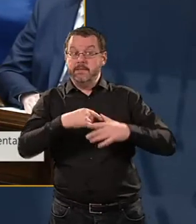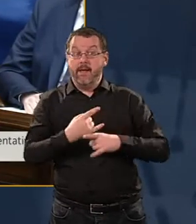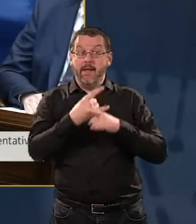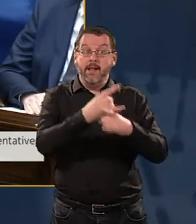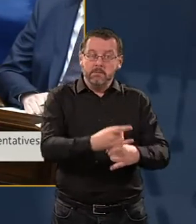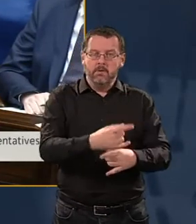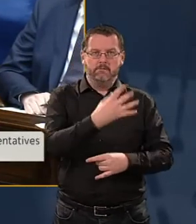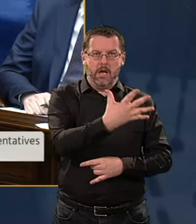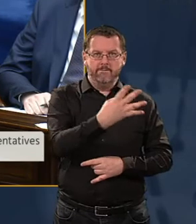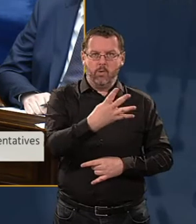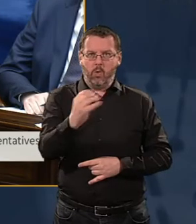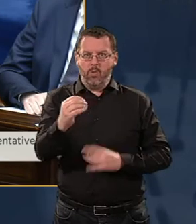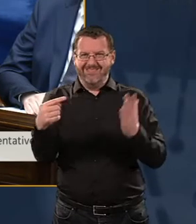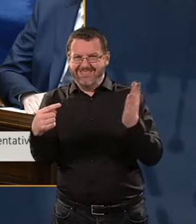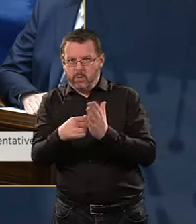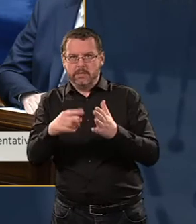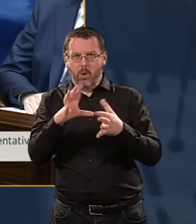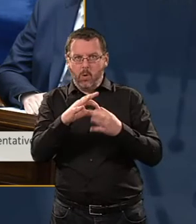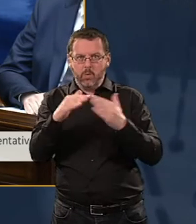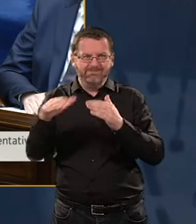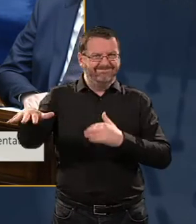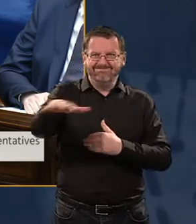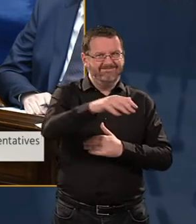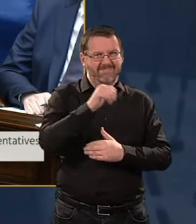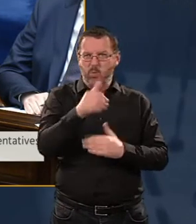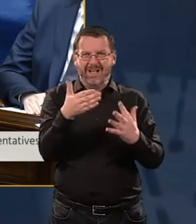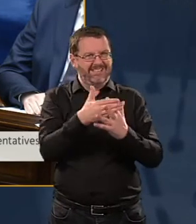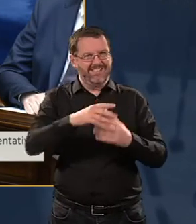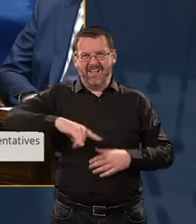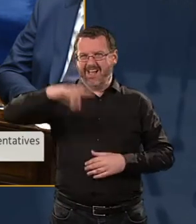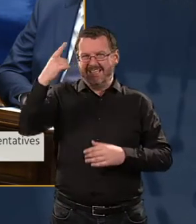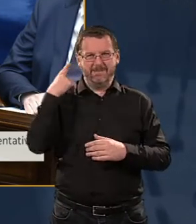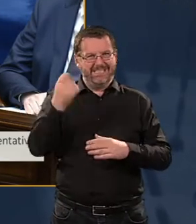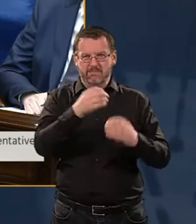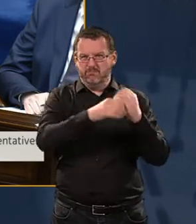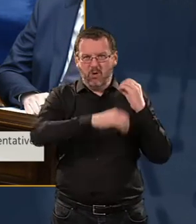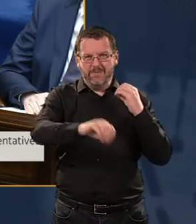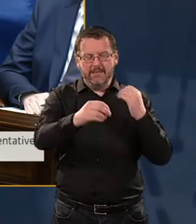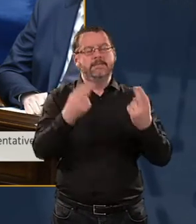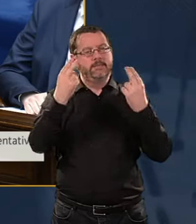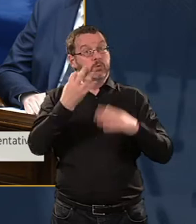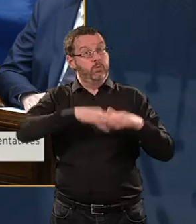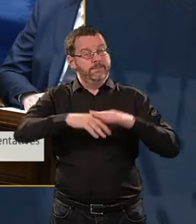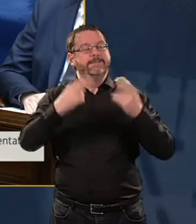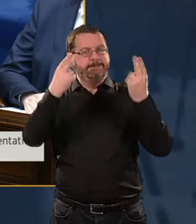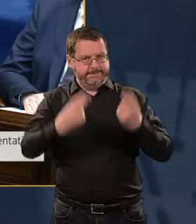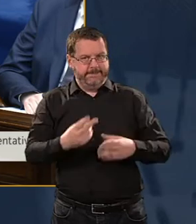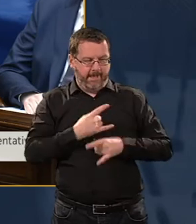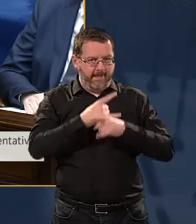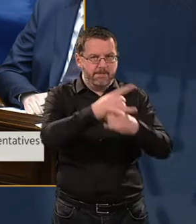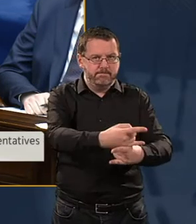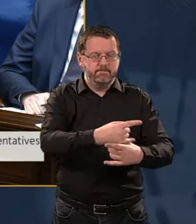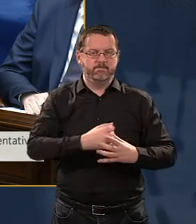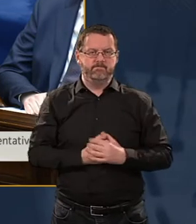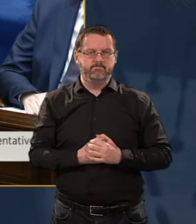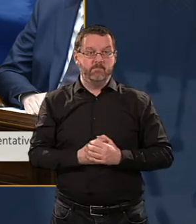homes, farms and businesses will not have access to high-speed broadband. That is why government intervention is required in my view. It is not a small